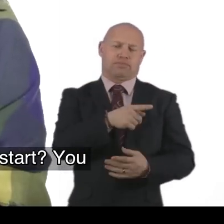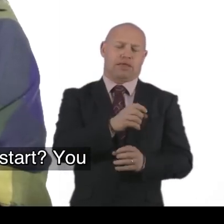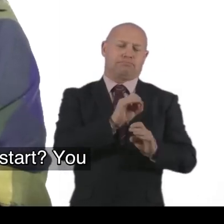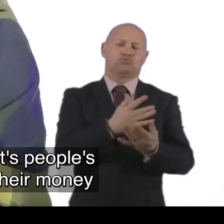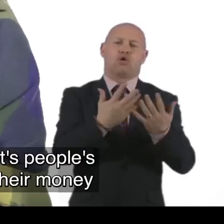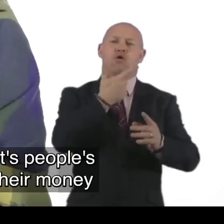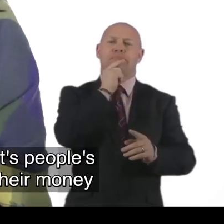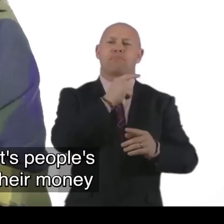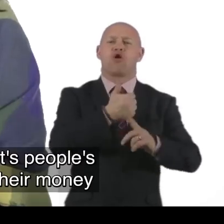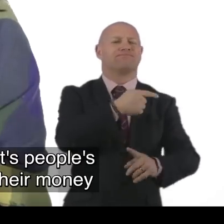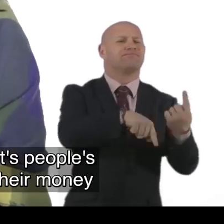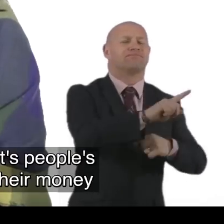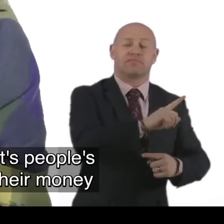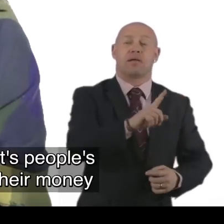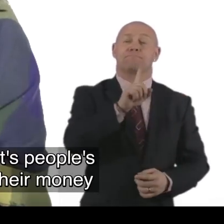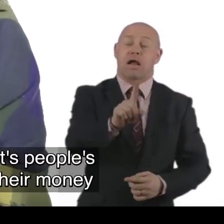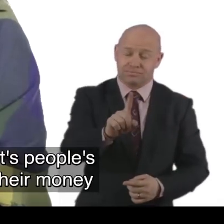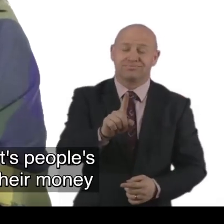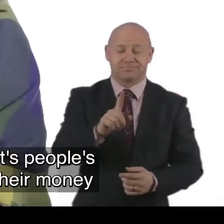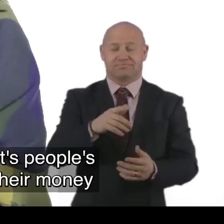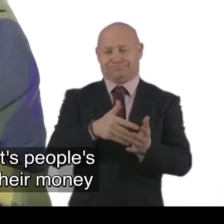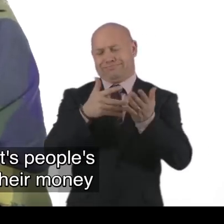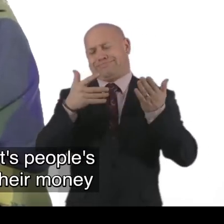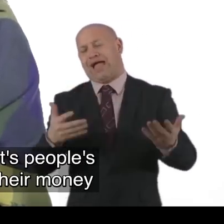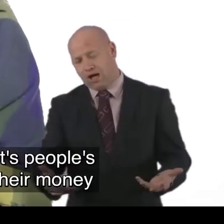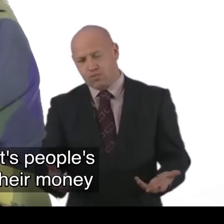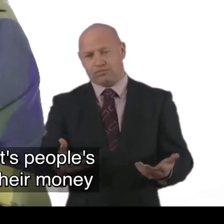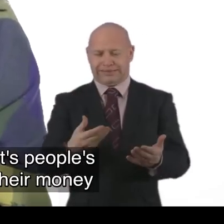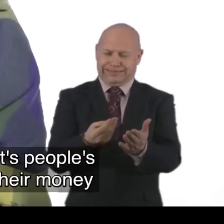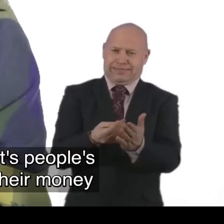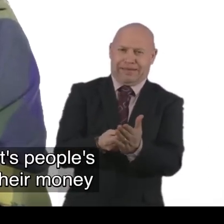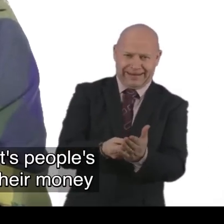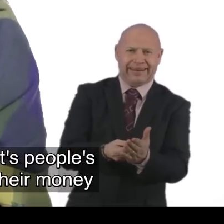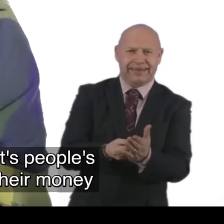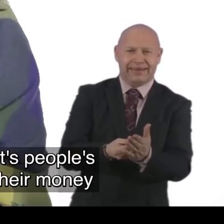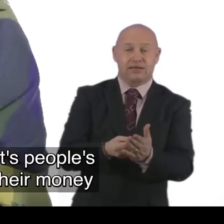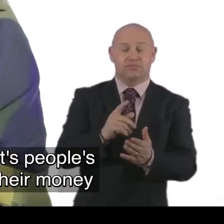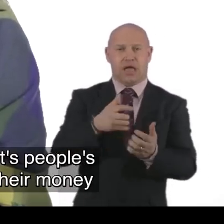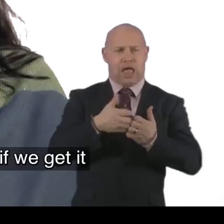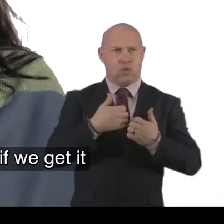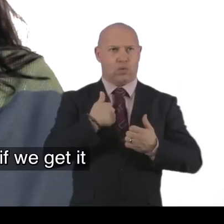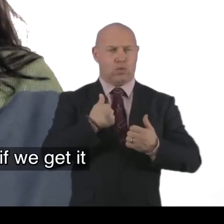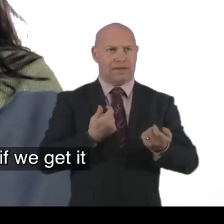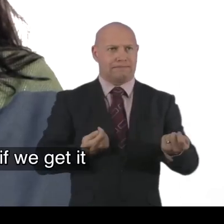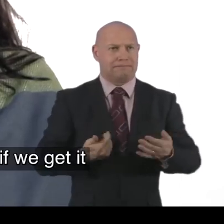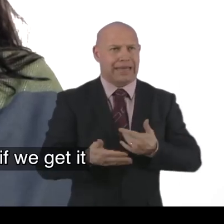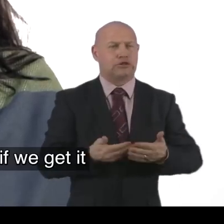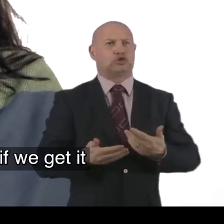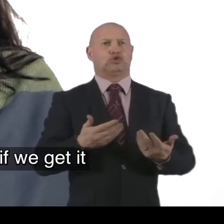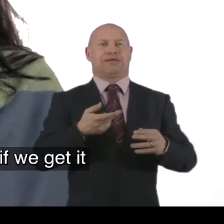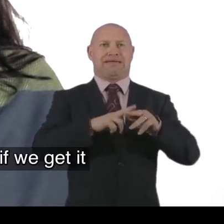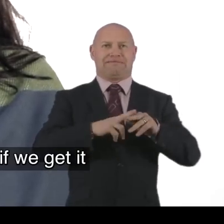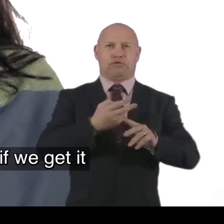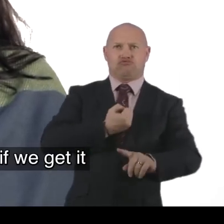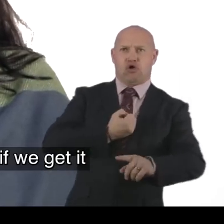That kind of thing. Puts people off. Because. It's. People's employment. And it's. You know how people love. It's their money. And you think. How. How are going to